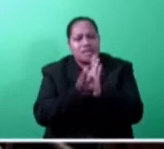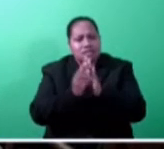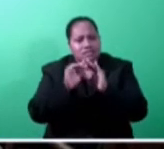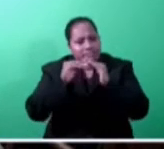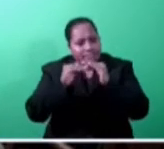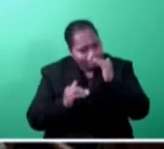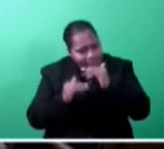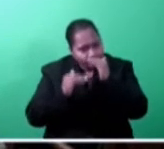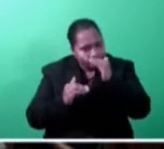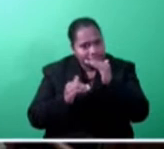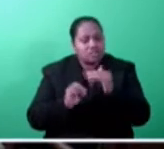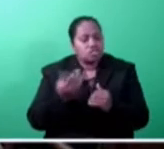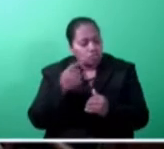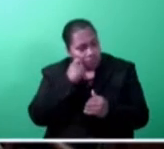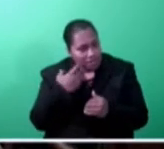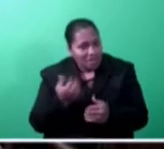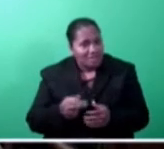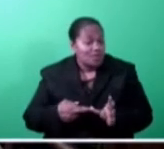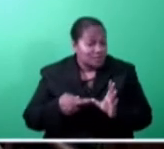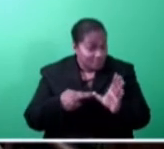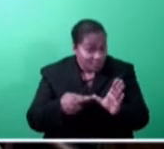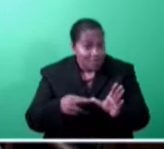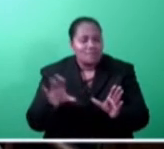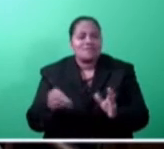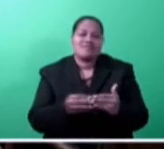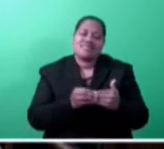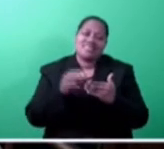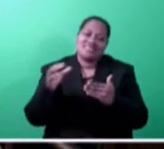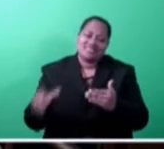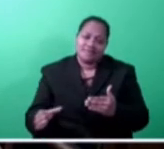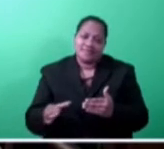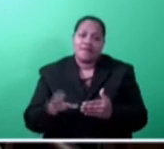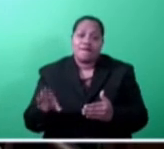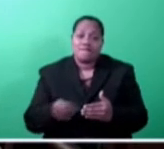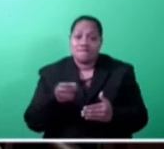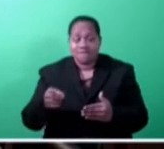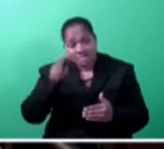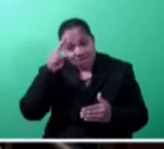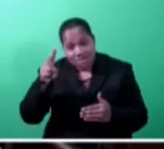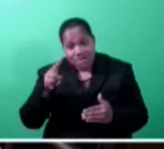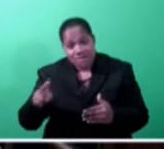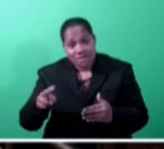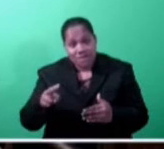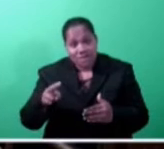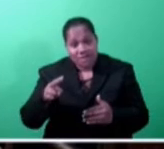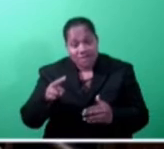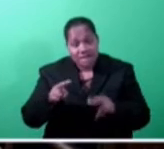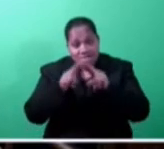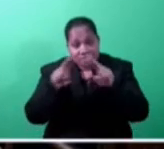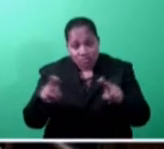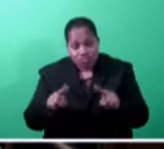will also be a response from the leader of the National Federation Party, or his